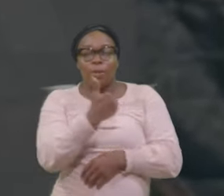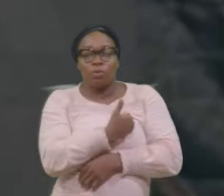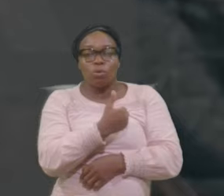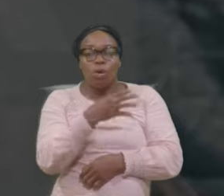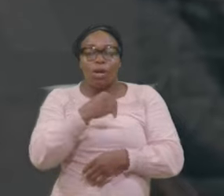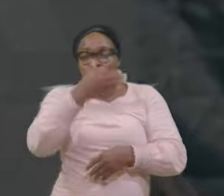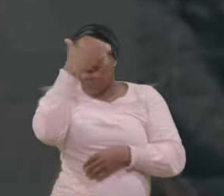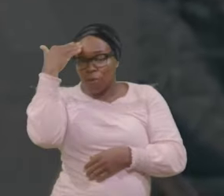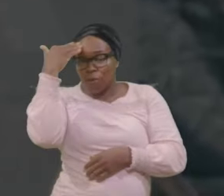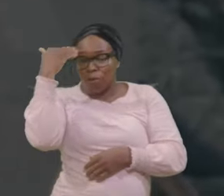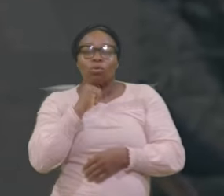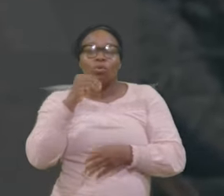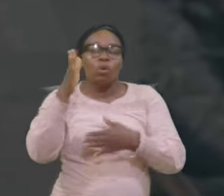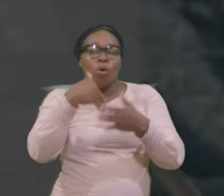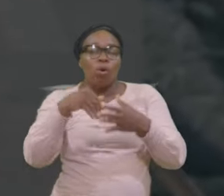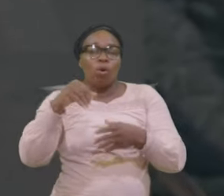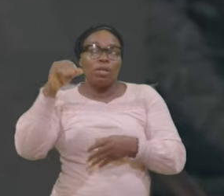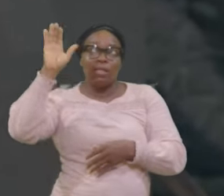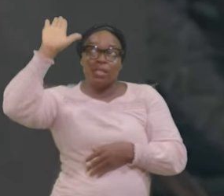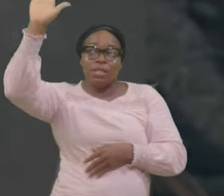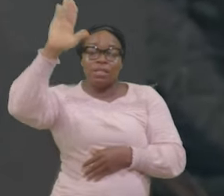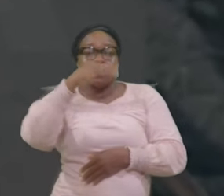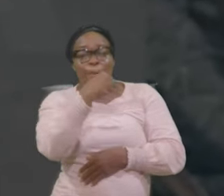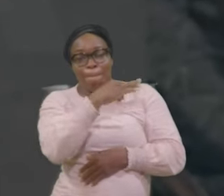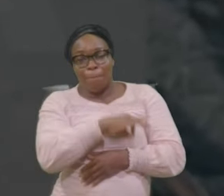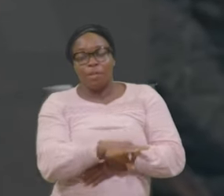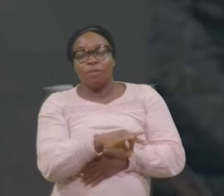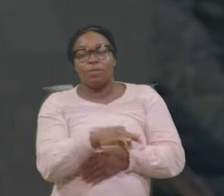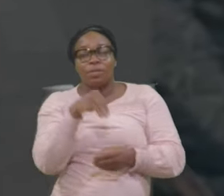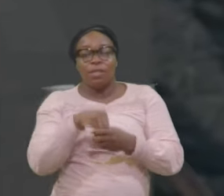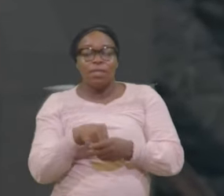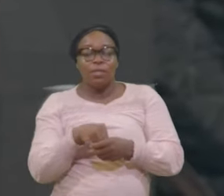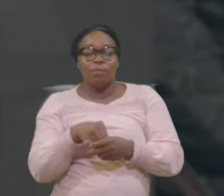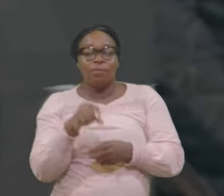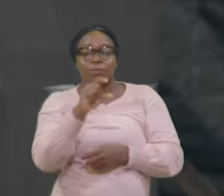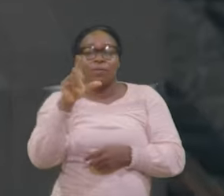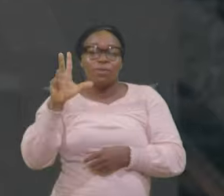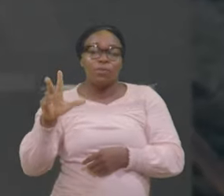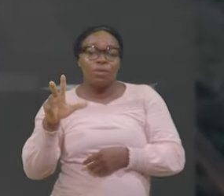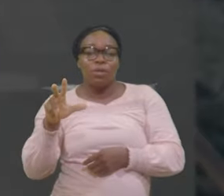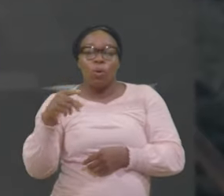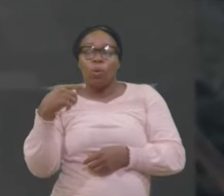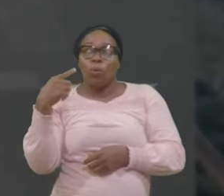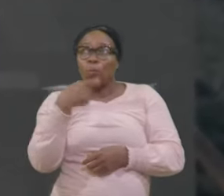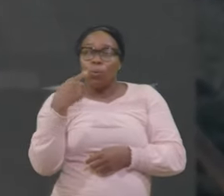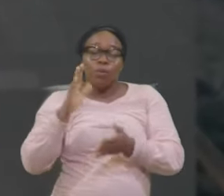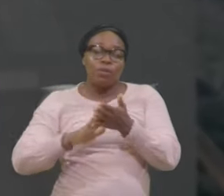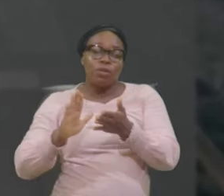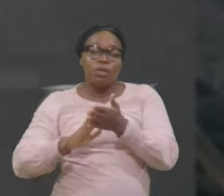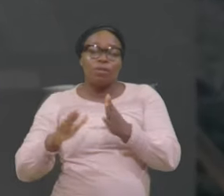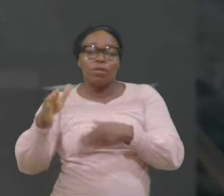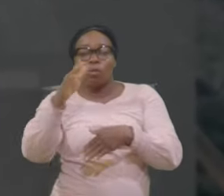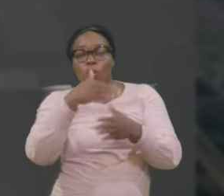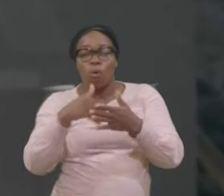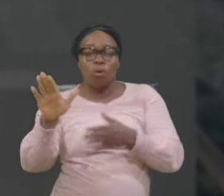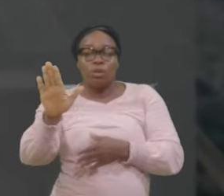his Benefits Look at Verse 3 There In verse 3 Who forgives All Thine